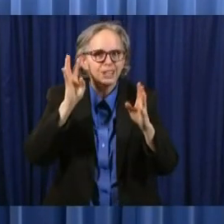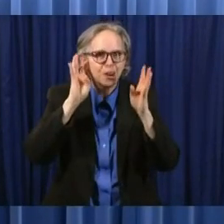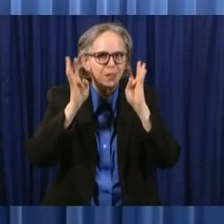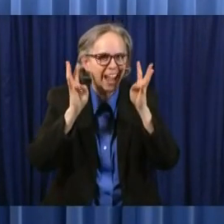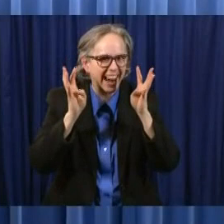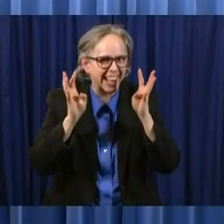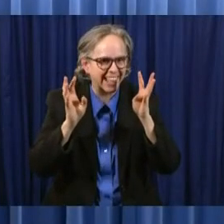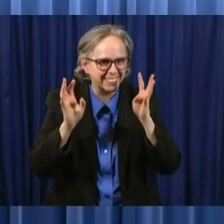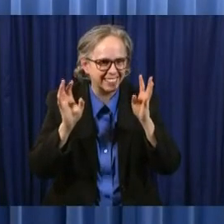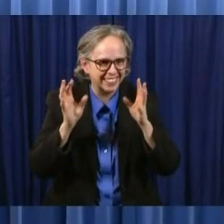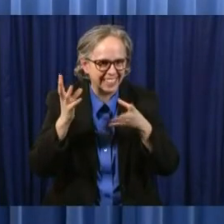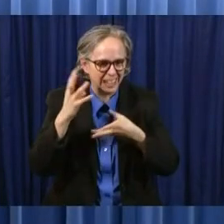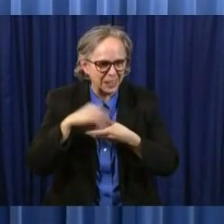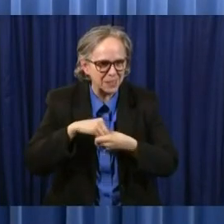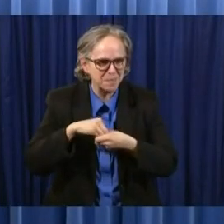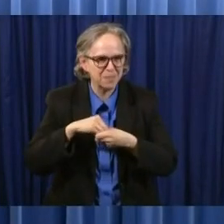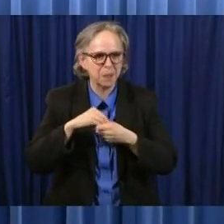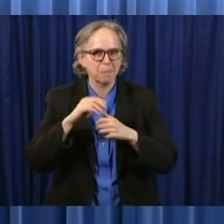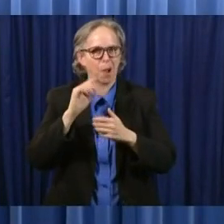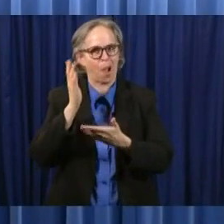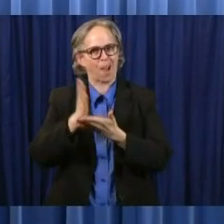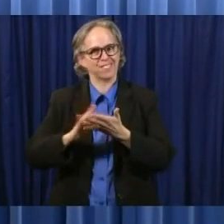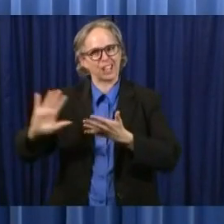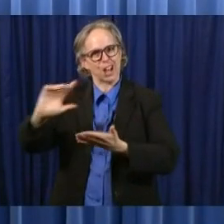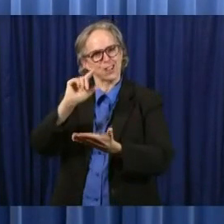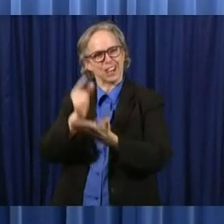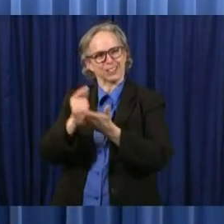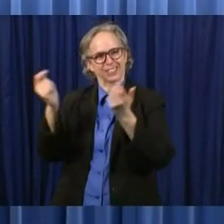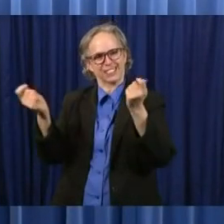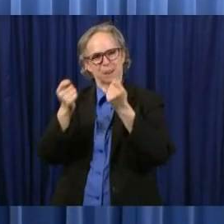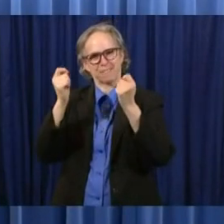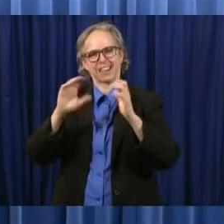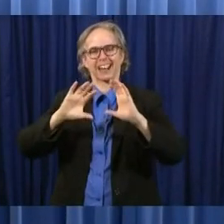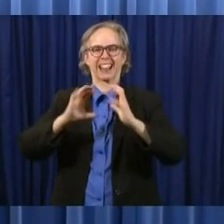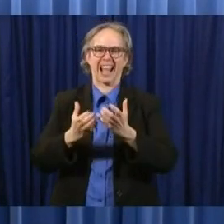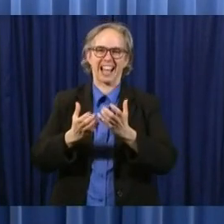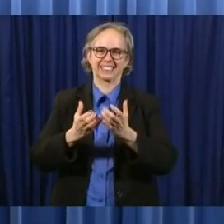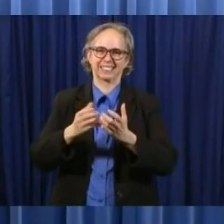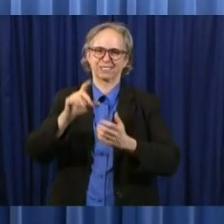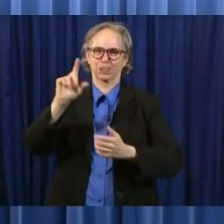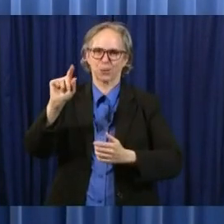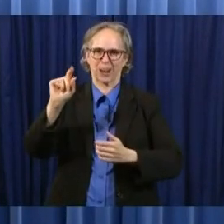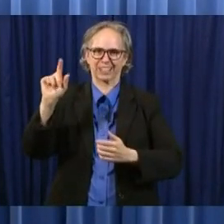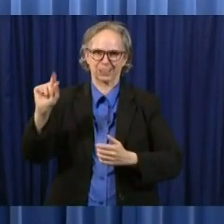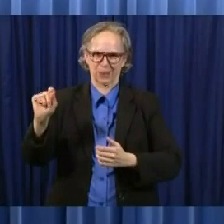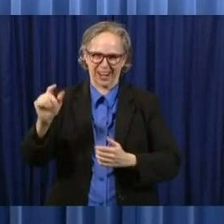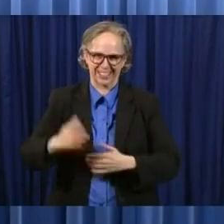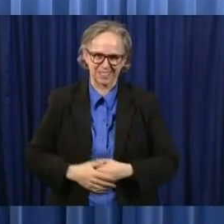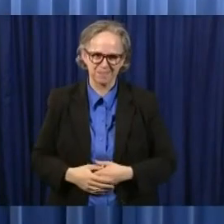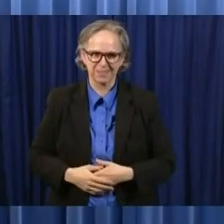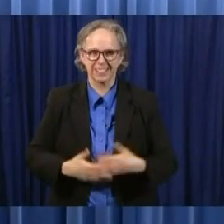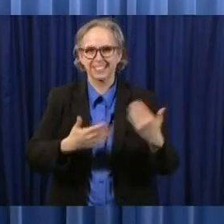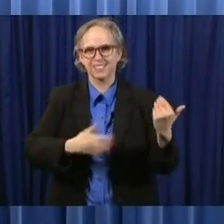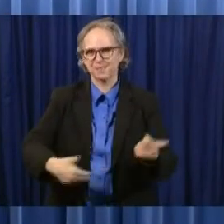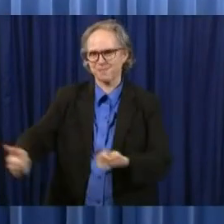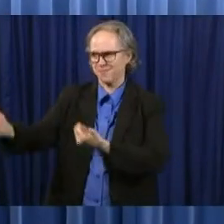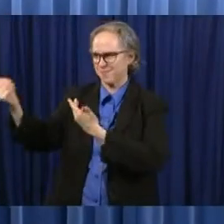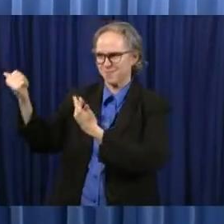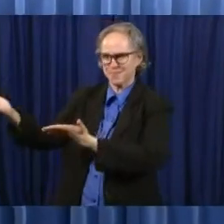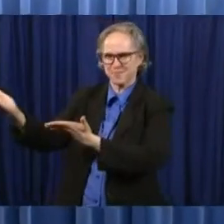is a part of the graduation ceremonies for the class of 2020 so let's take a listen as we close